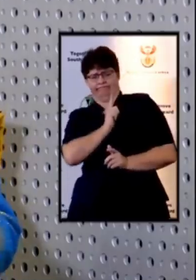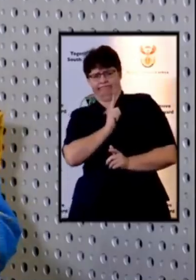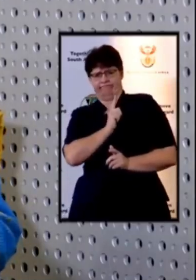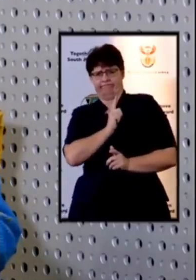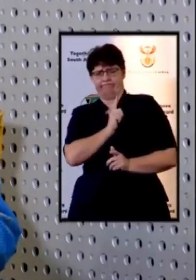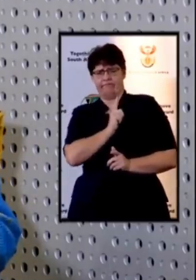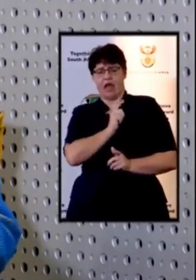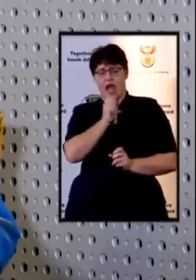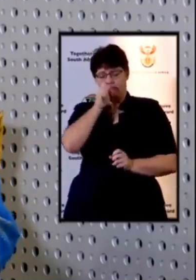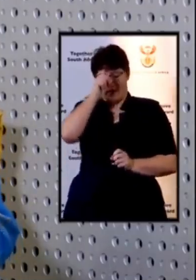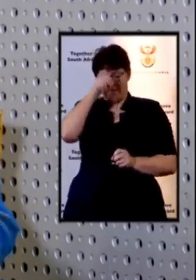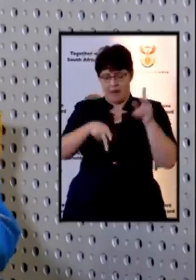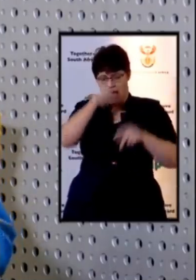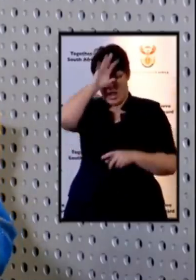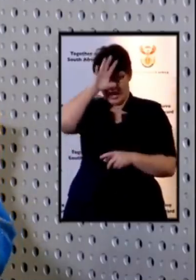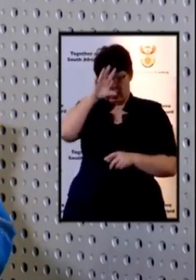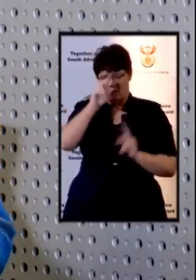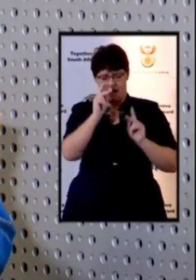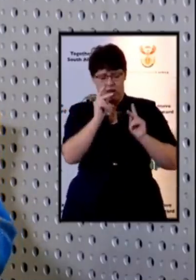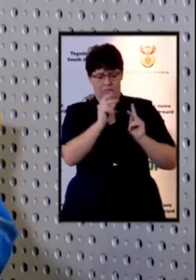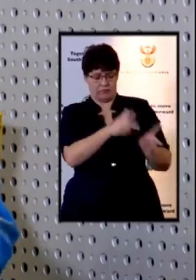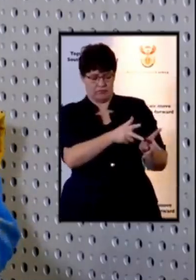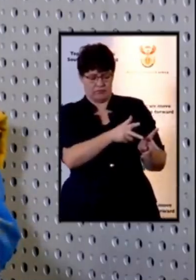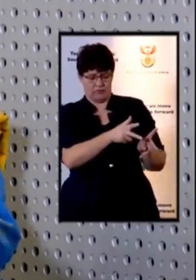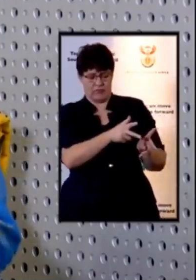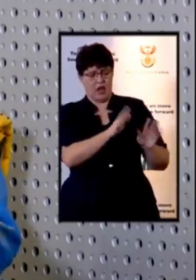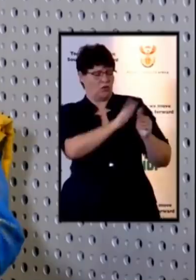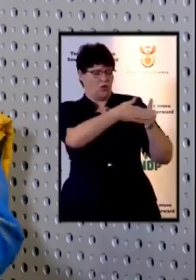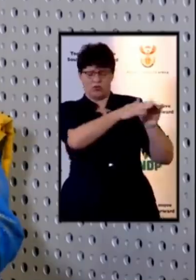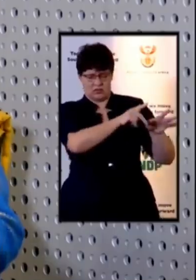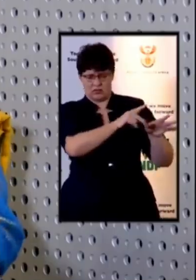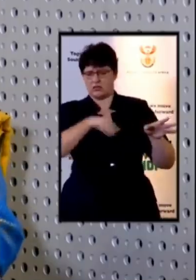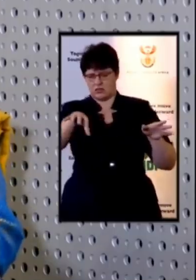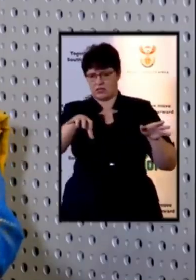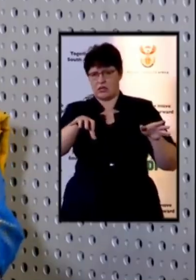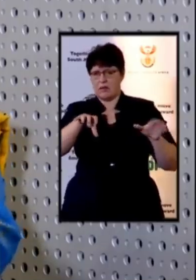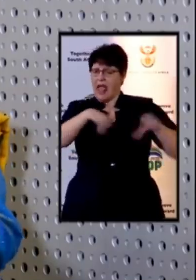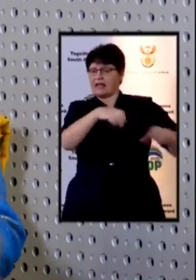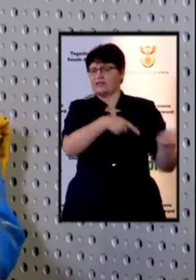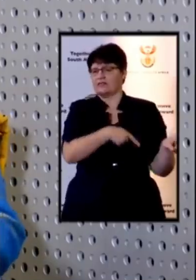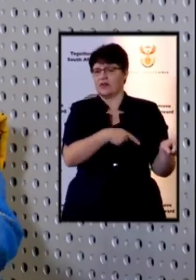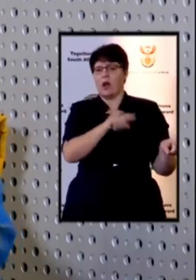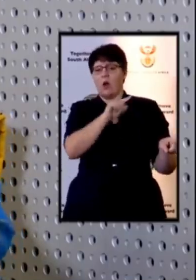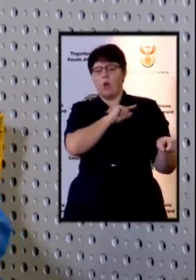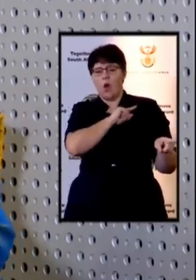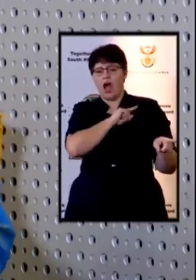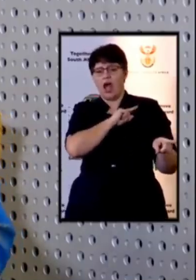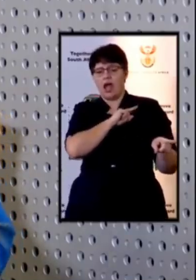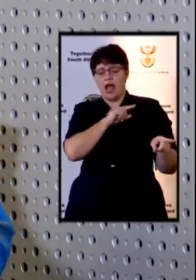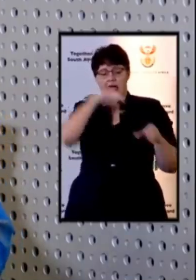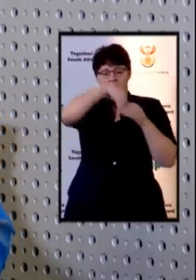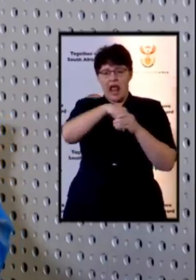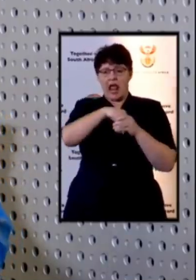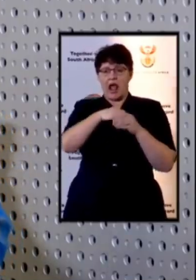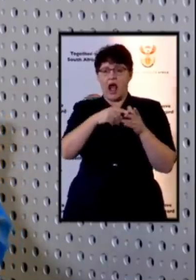mine for a long time an active mind but without activity in